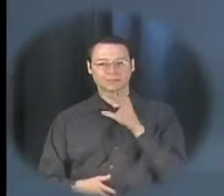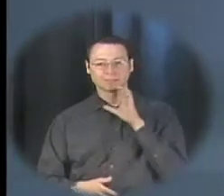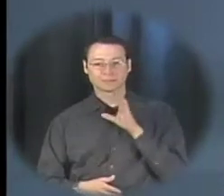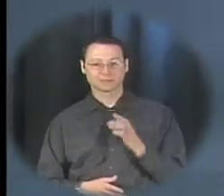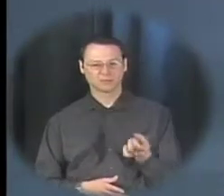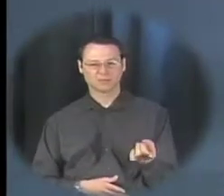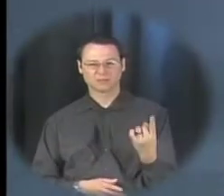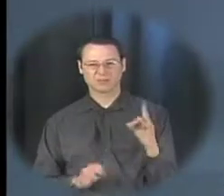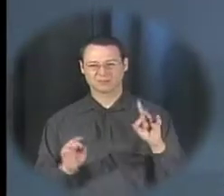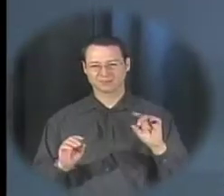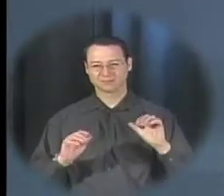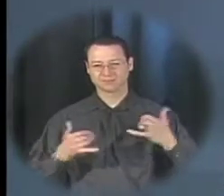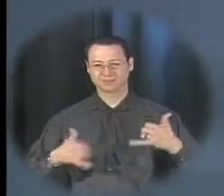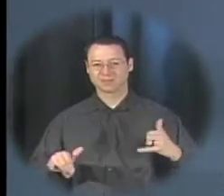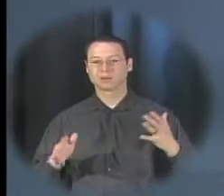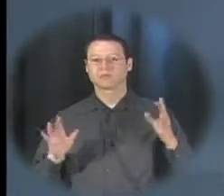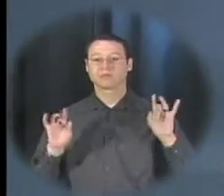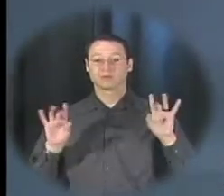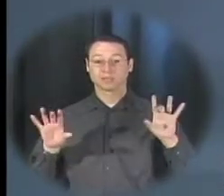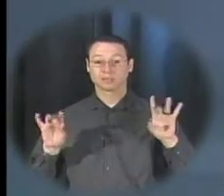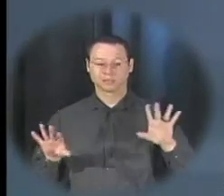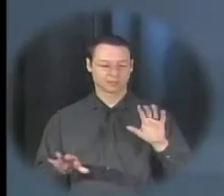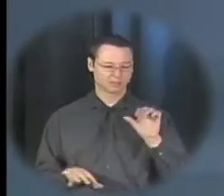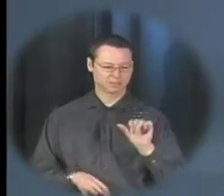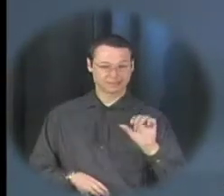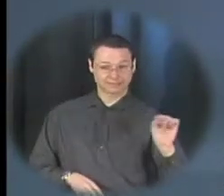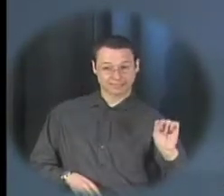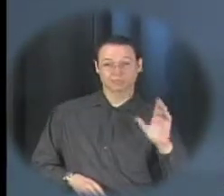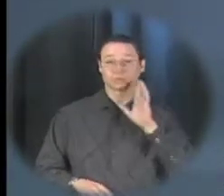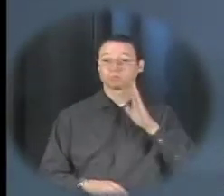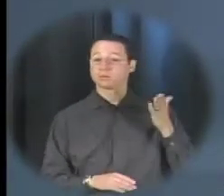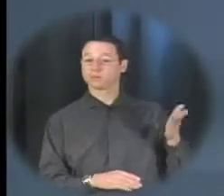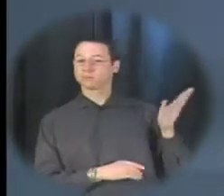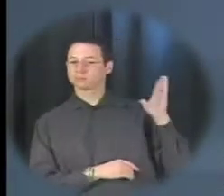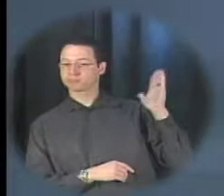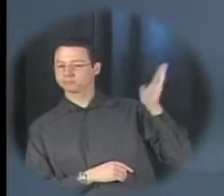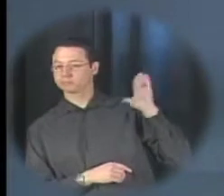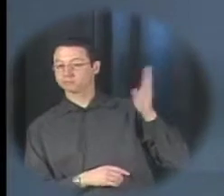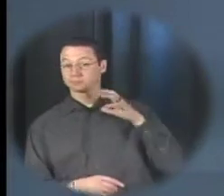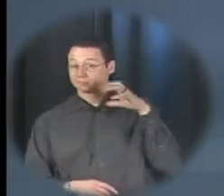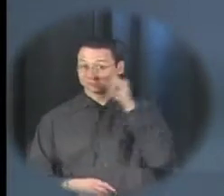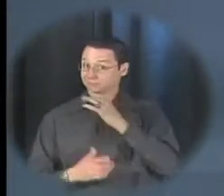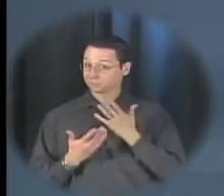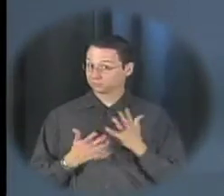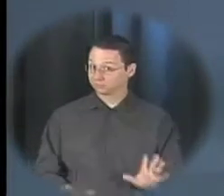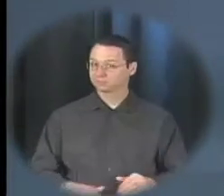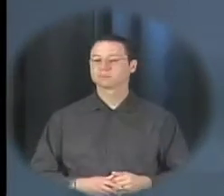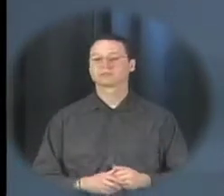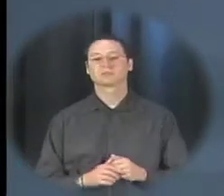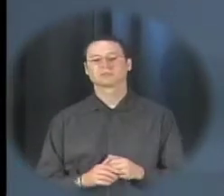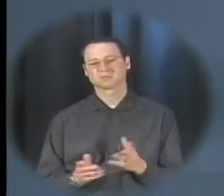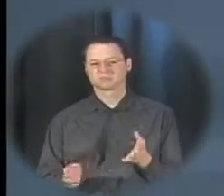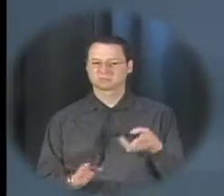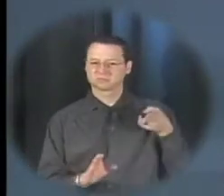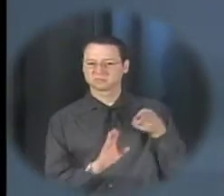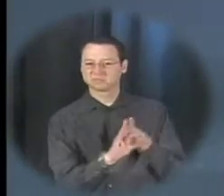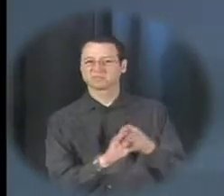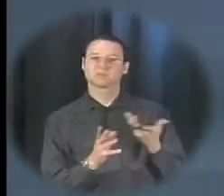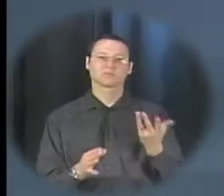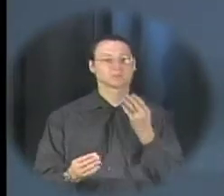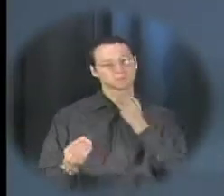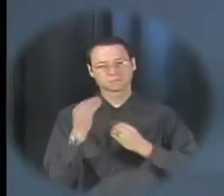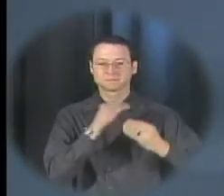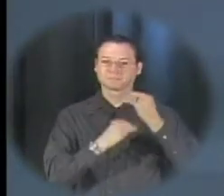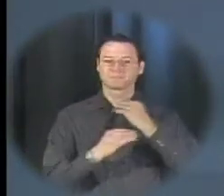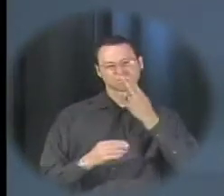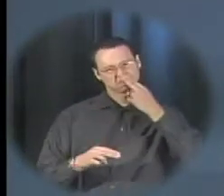Amanda Saxton will speak out this is something you are not going to want to miss out on join SCA for free food and fun in the junior